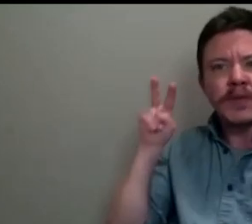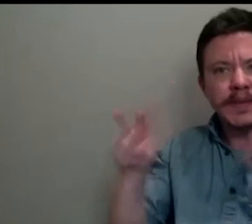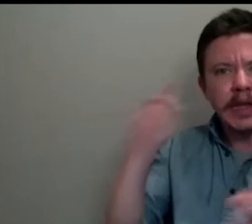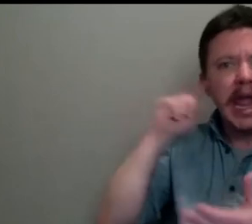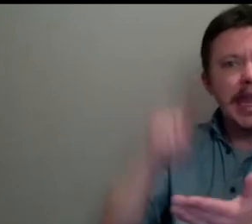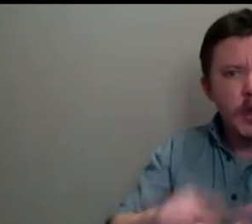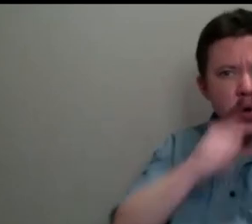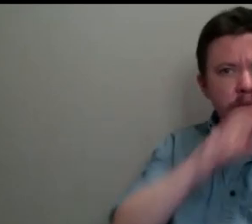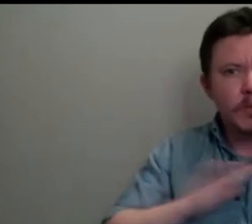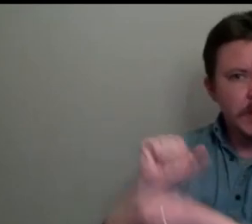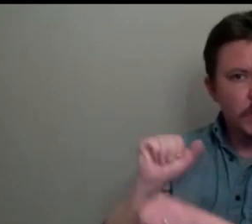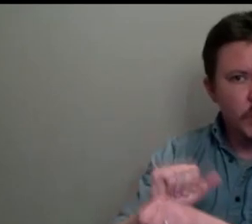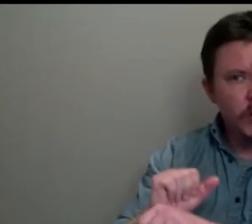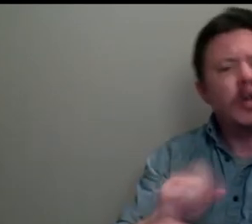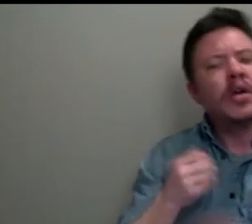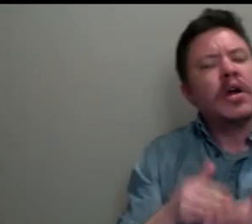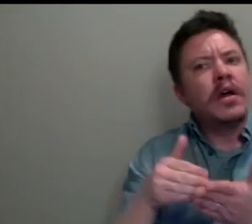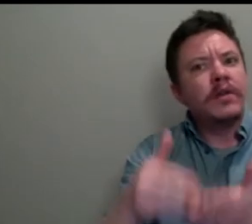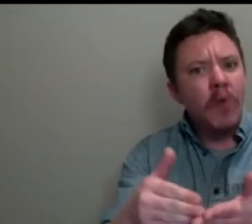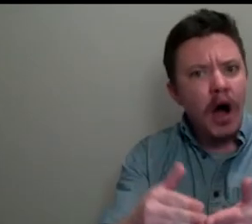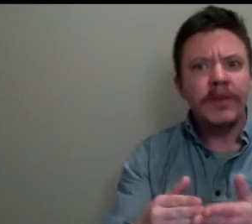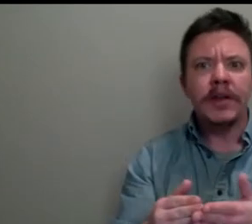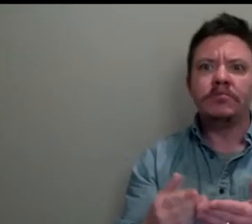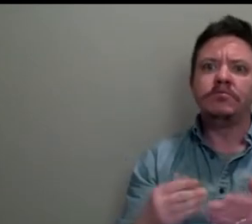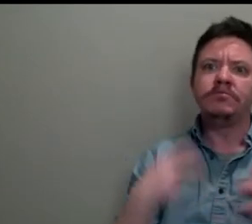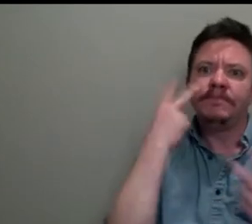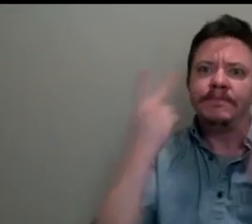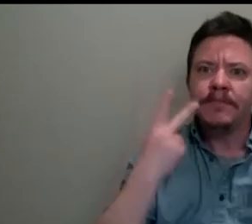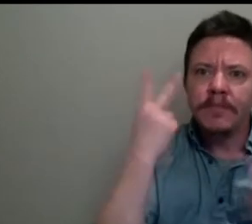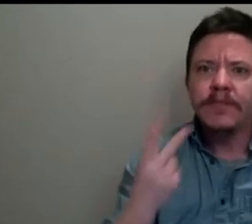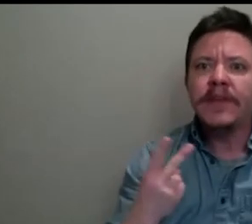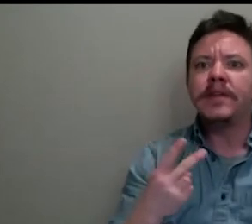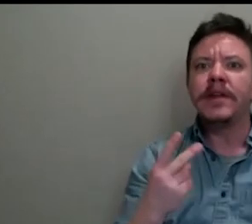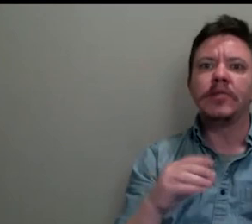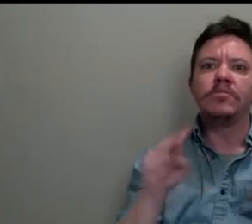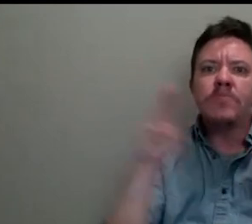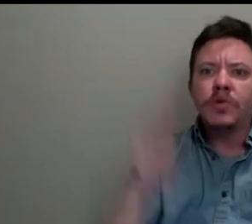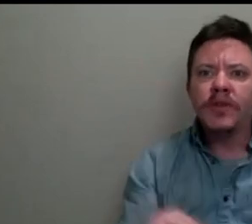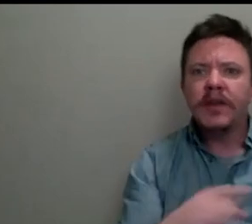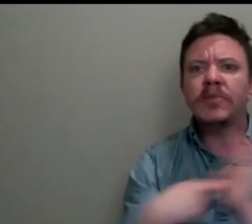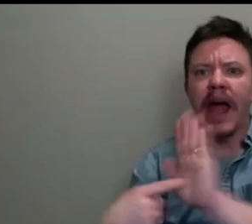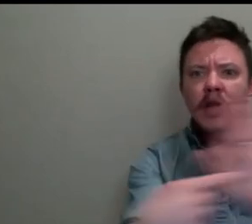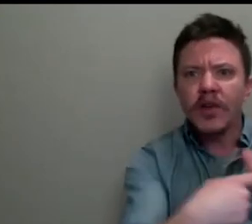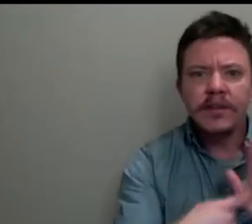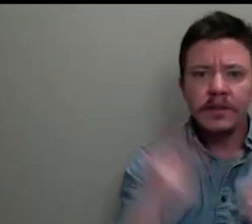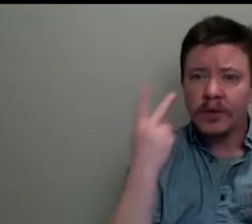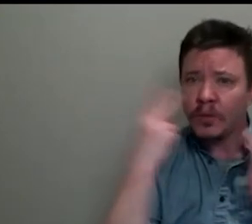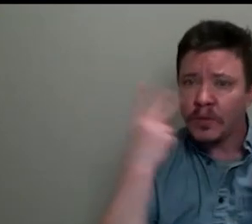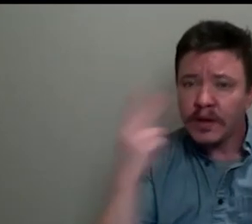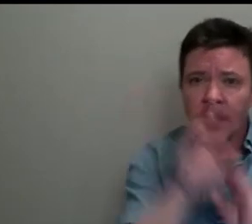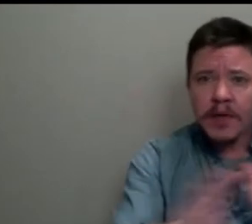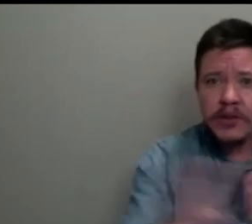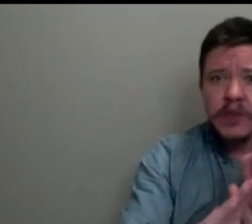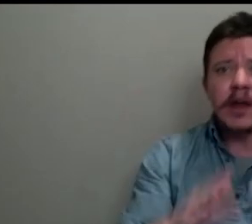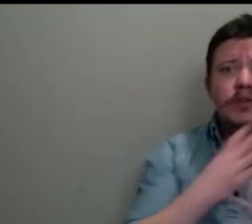often, even going through galleries, we choose to see images as relaxation or just